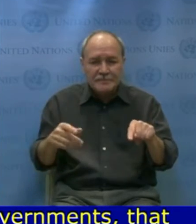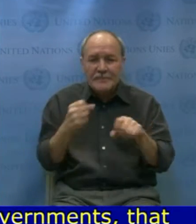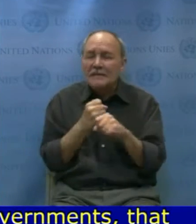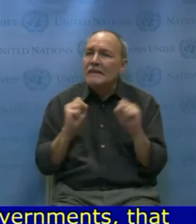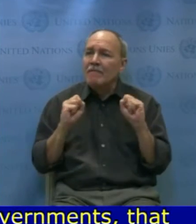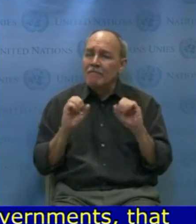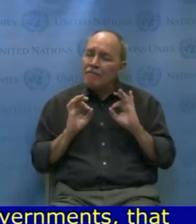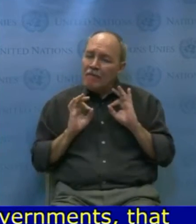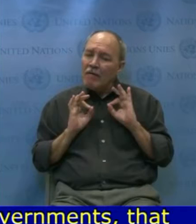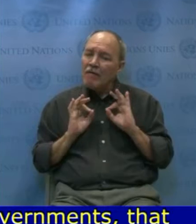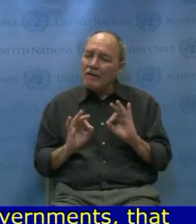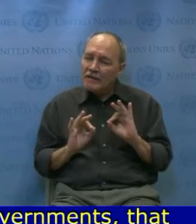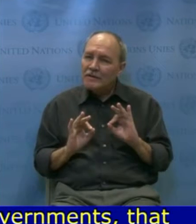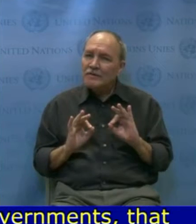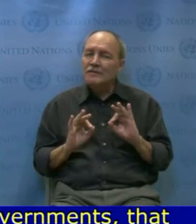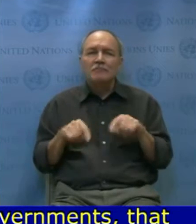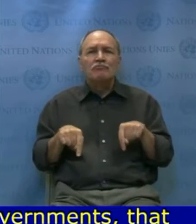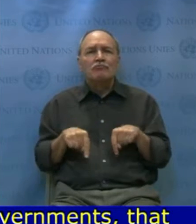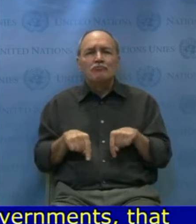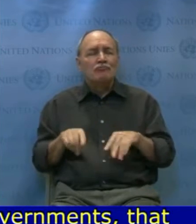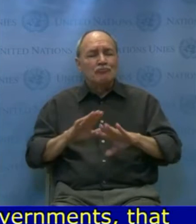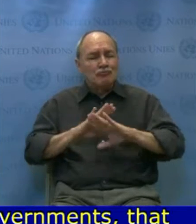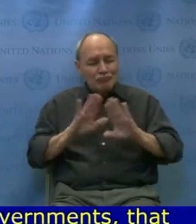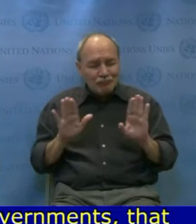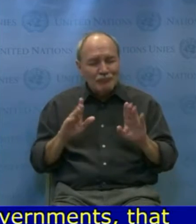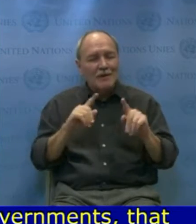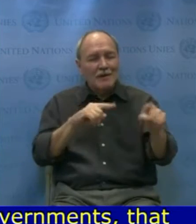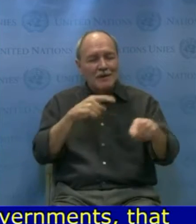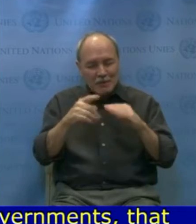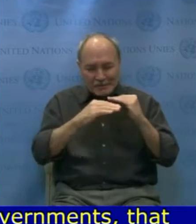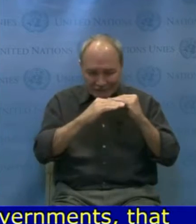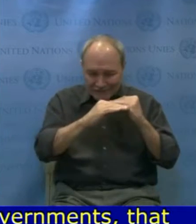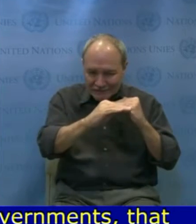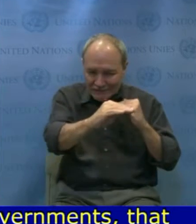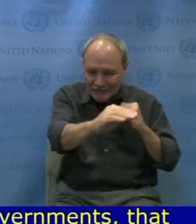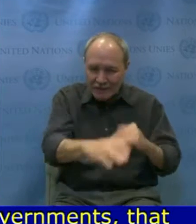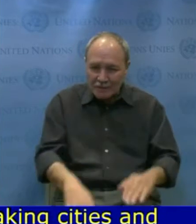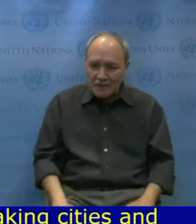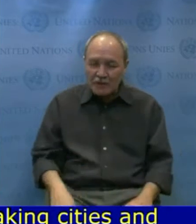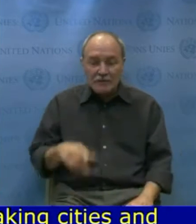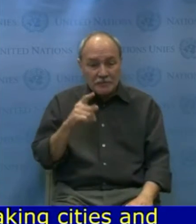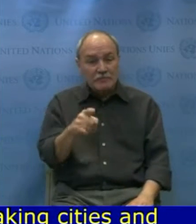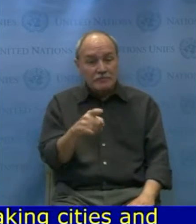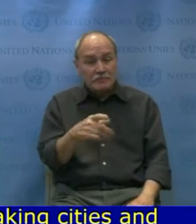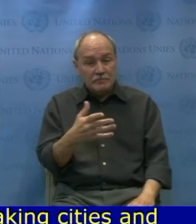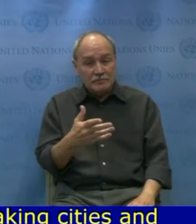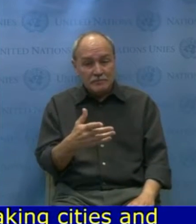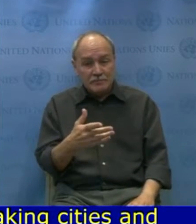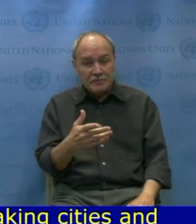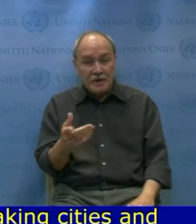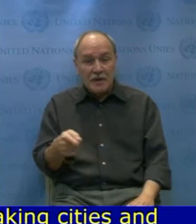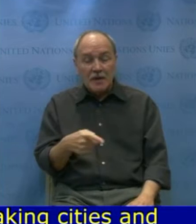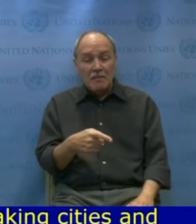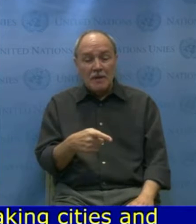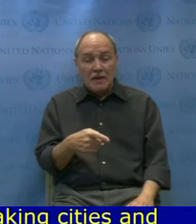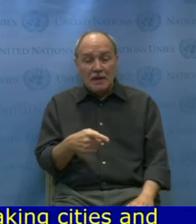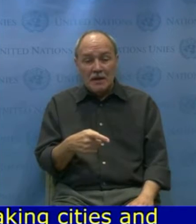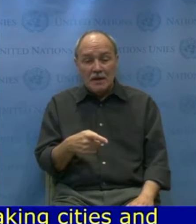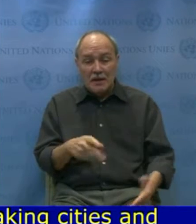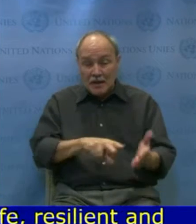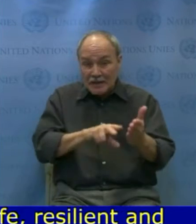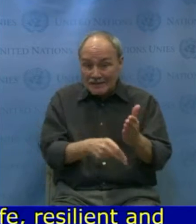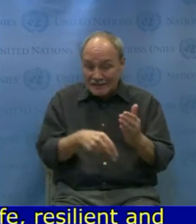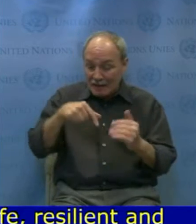states. It aims to follow up on the sustainable development goals and the new urban agenda signed in Quito, Ecuador, by gathering good